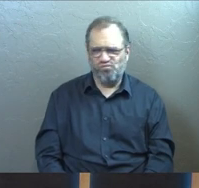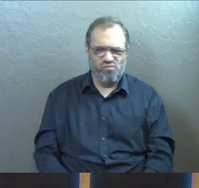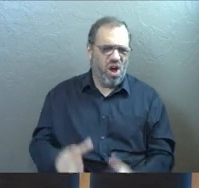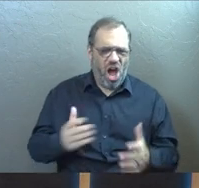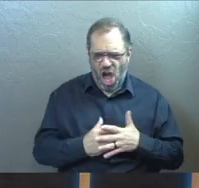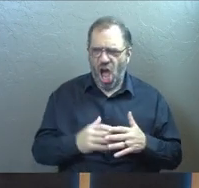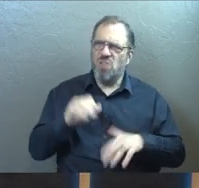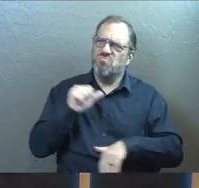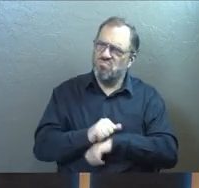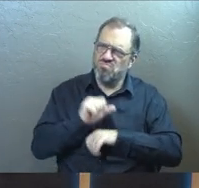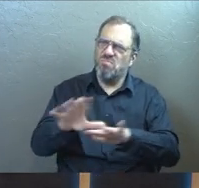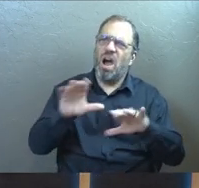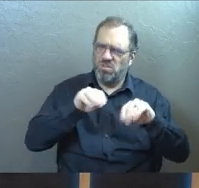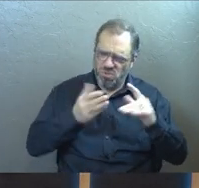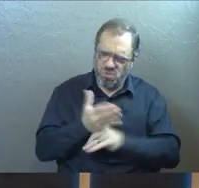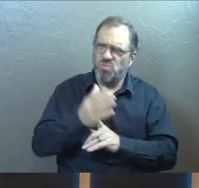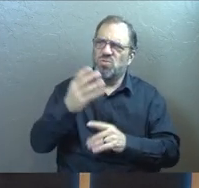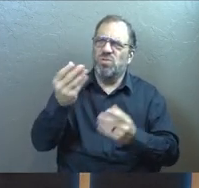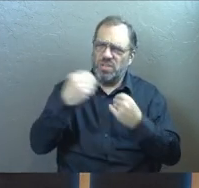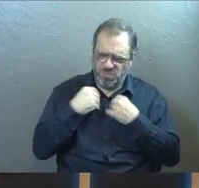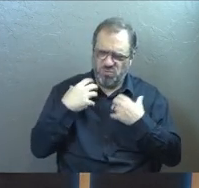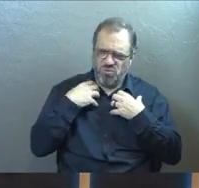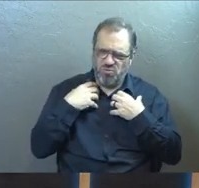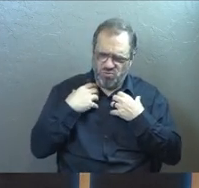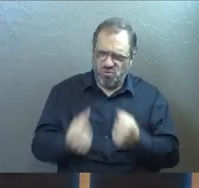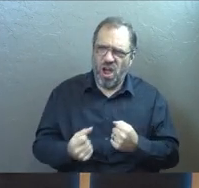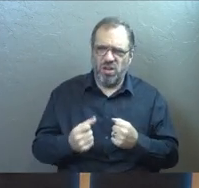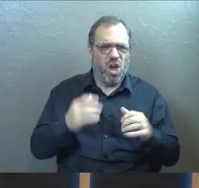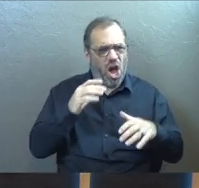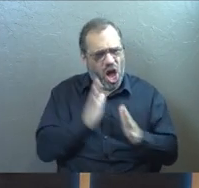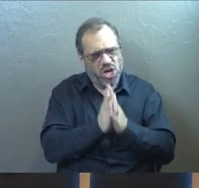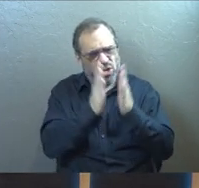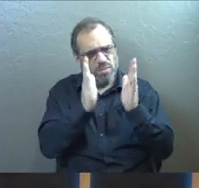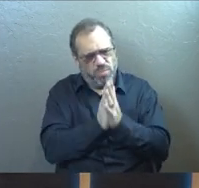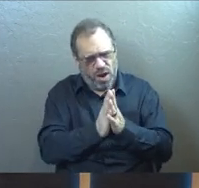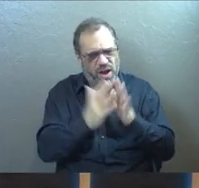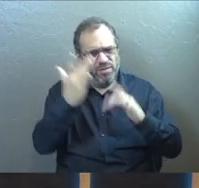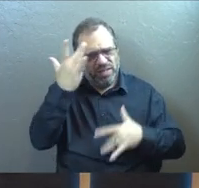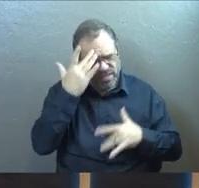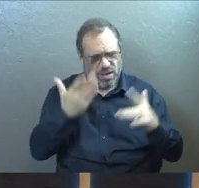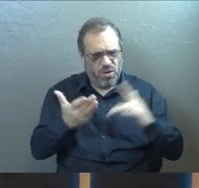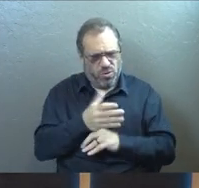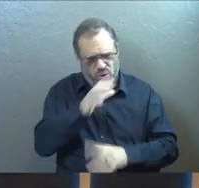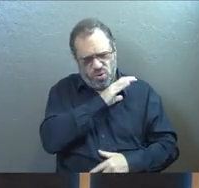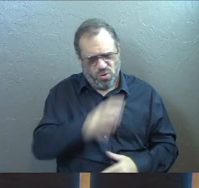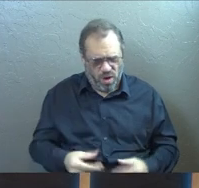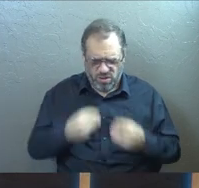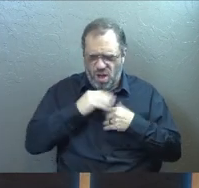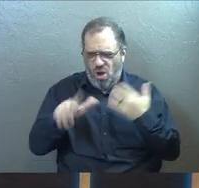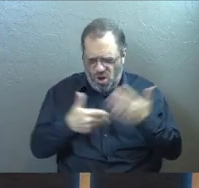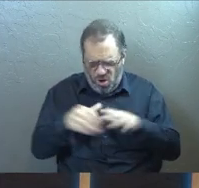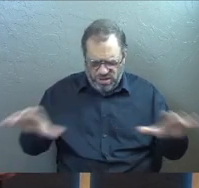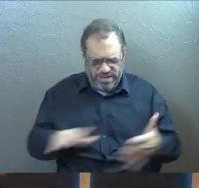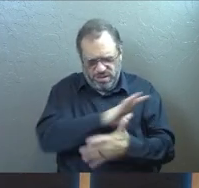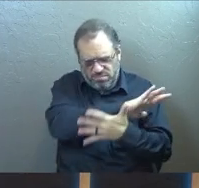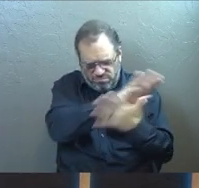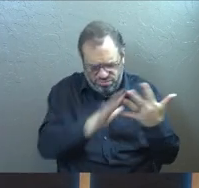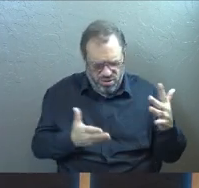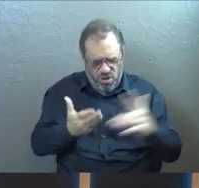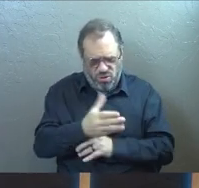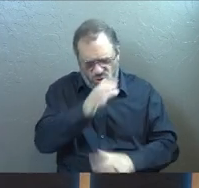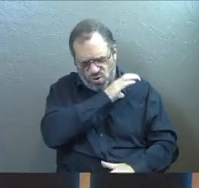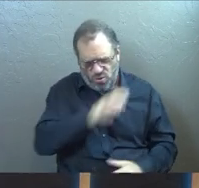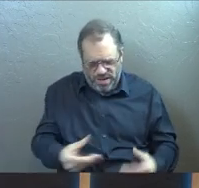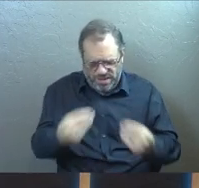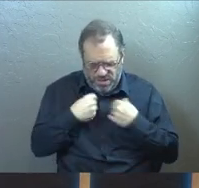I can move this mountain through Christ who gives me strength. I can pray for the sick through Christ who gives me strength. I can do all of this stuff through